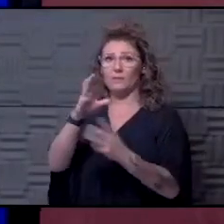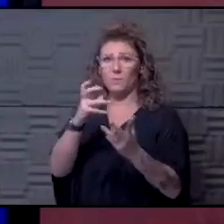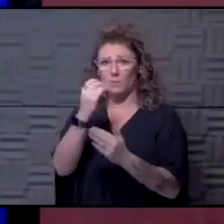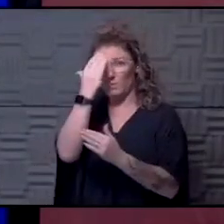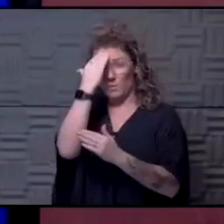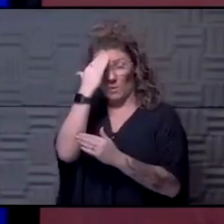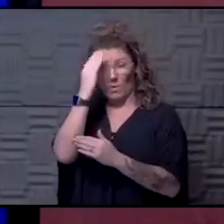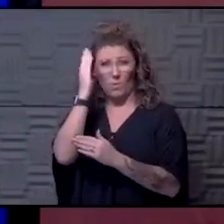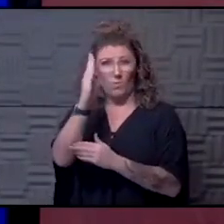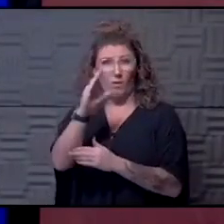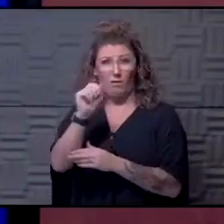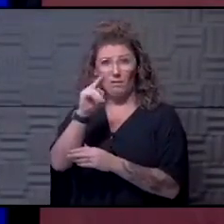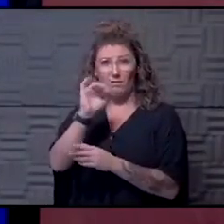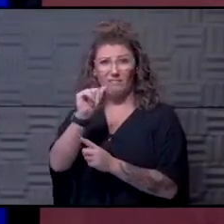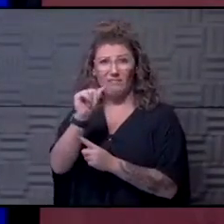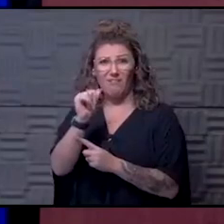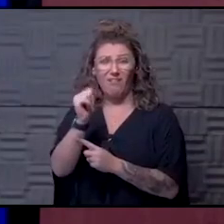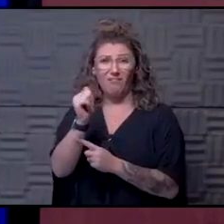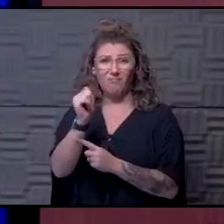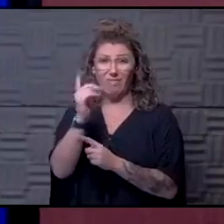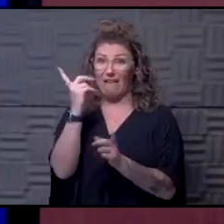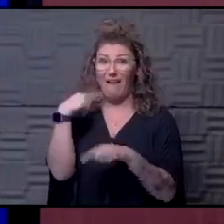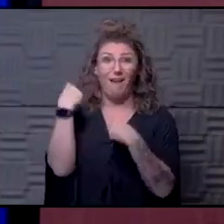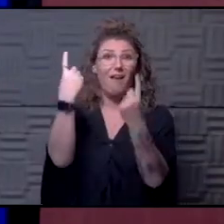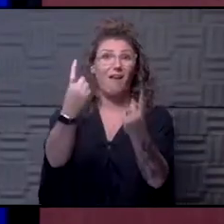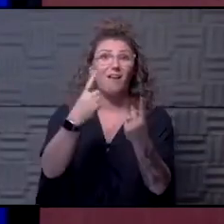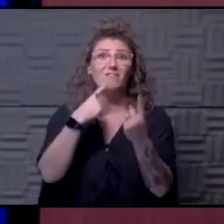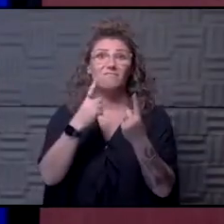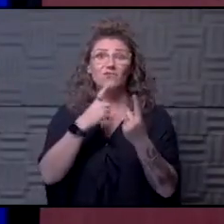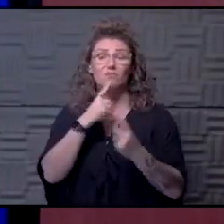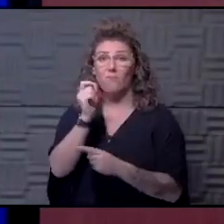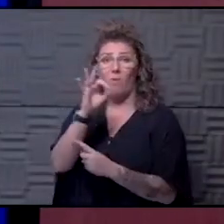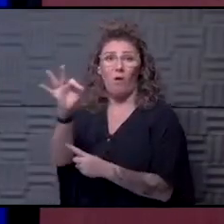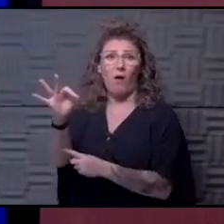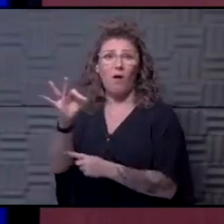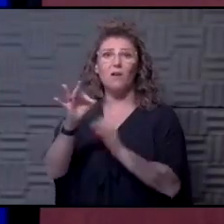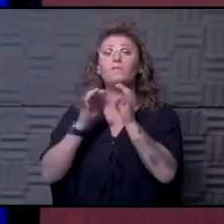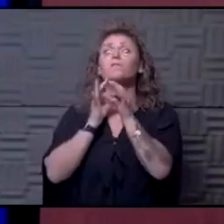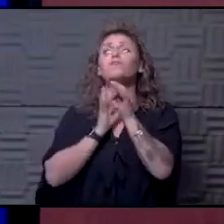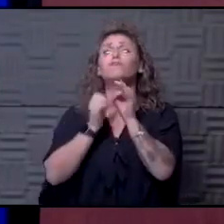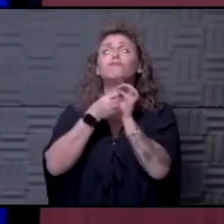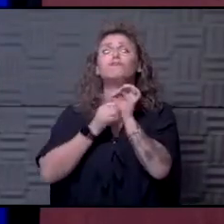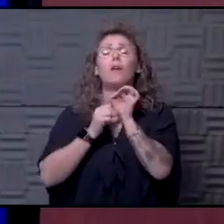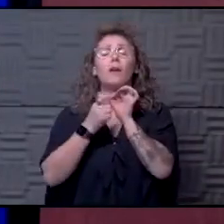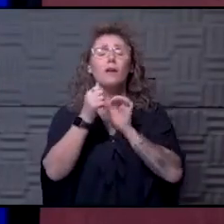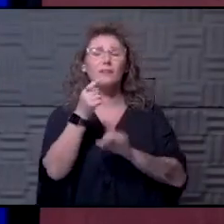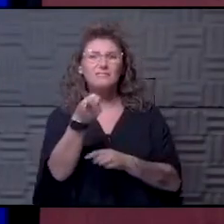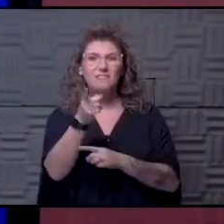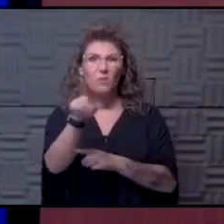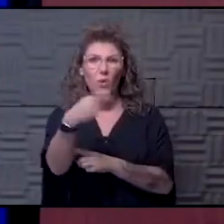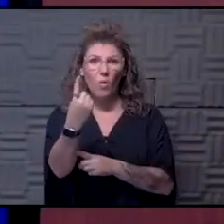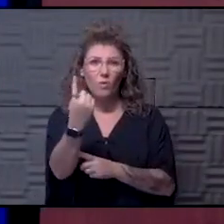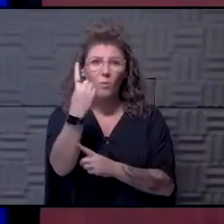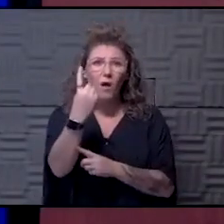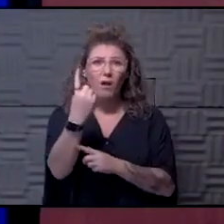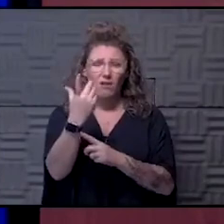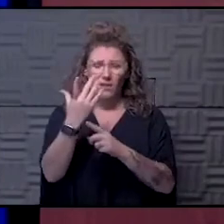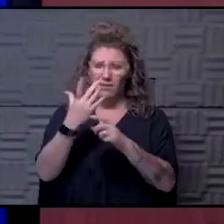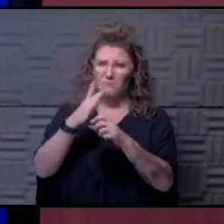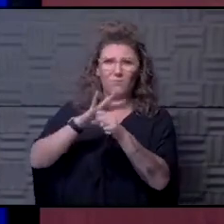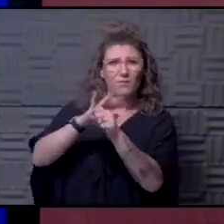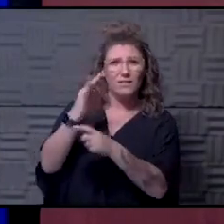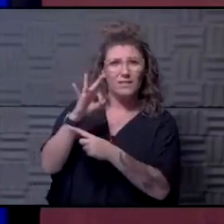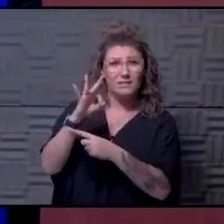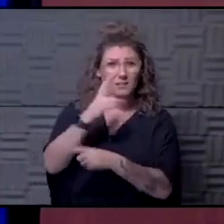get off the trach and what that might look like in the future. And is he the only one? Is he the only COVID patient that has had to have a trach?